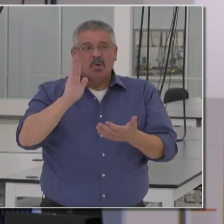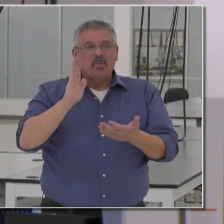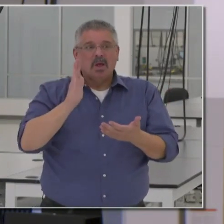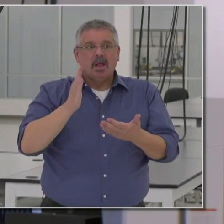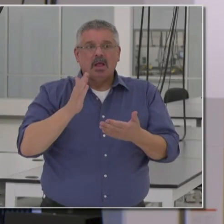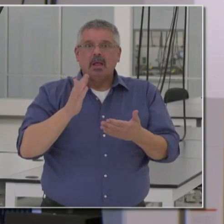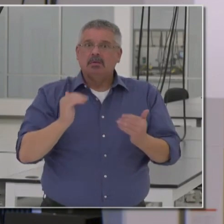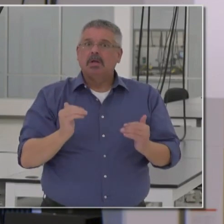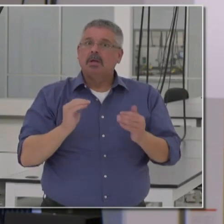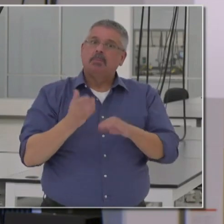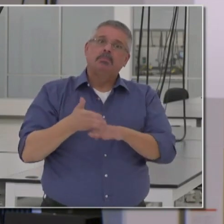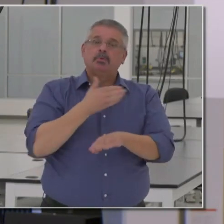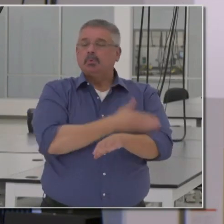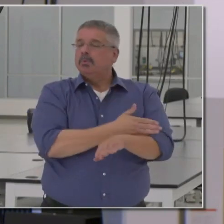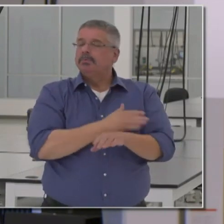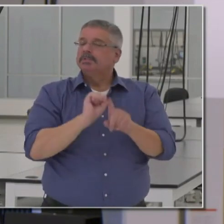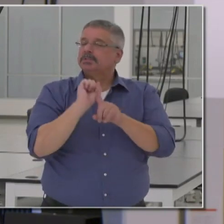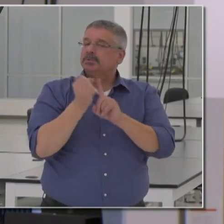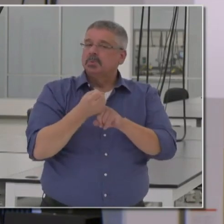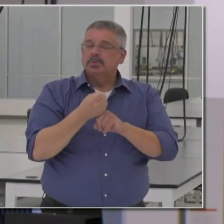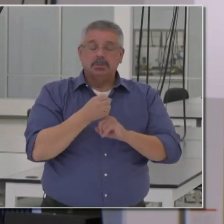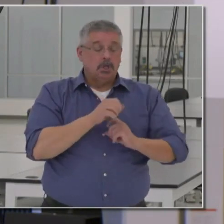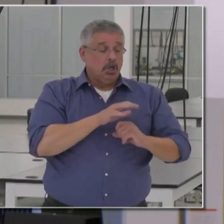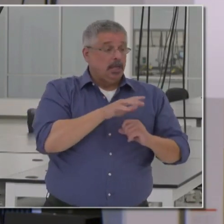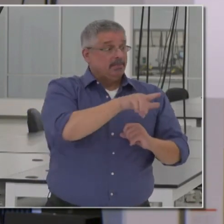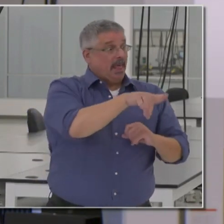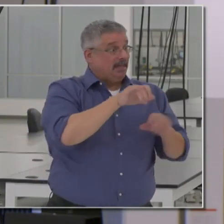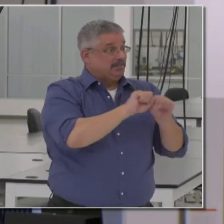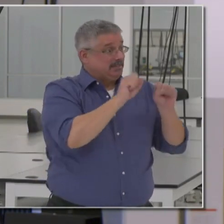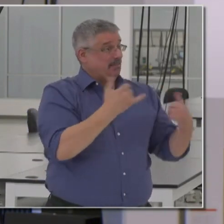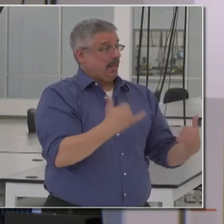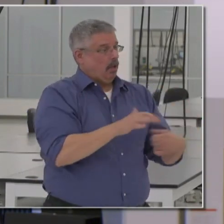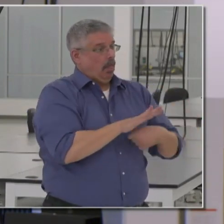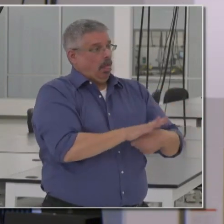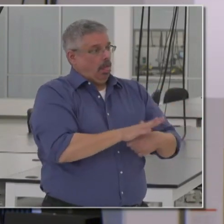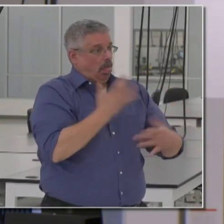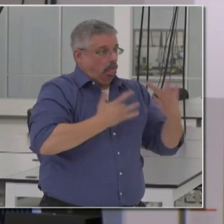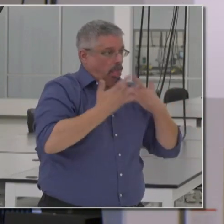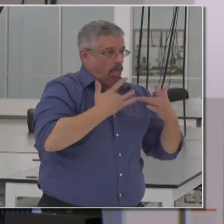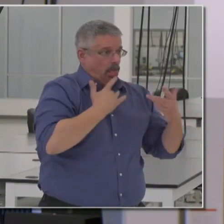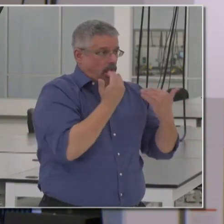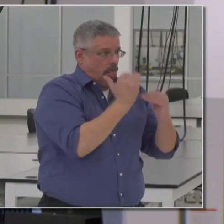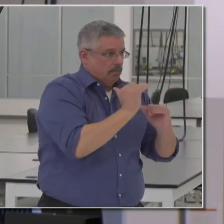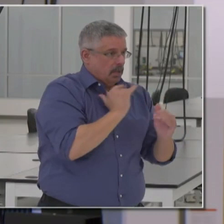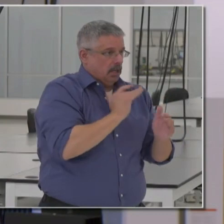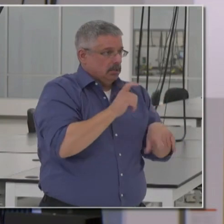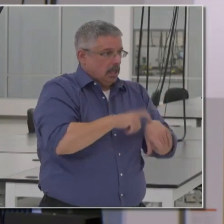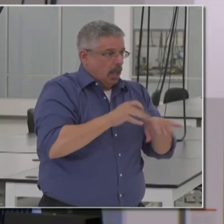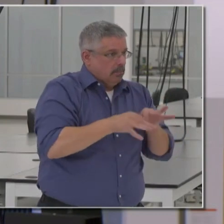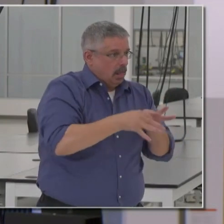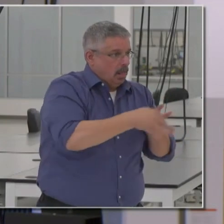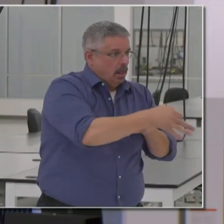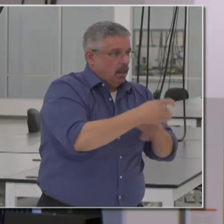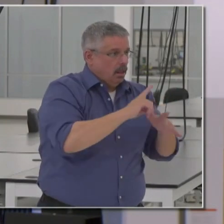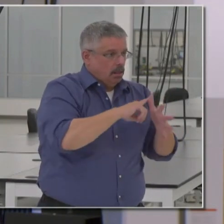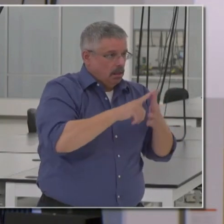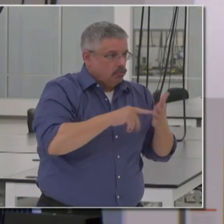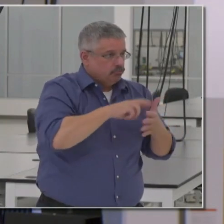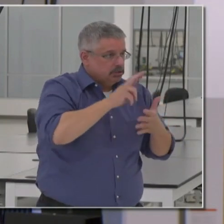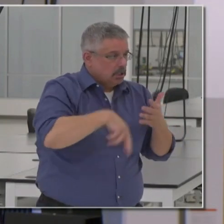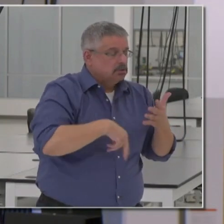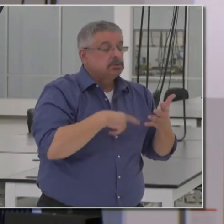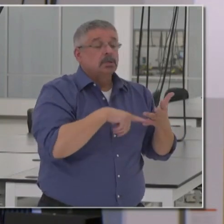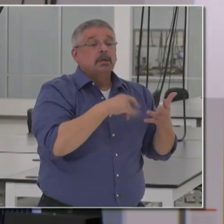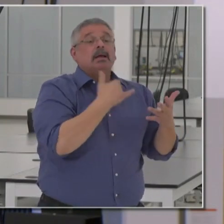efforts by reducing the stress of the existing system, which was limiting in terms of testing and test results,